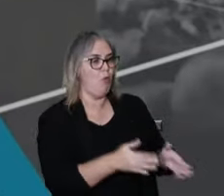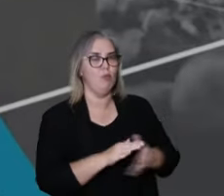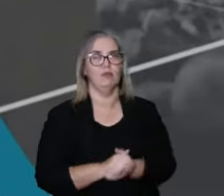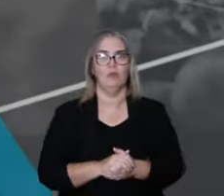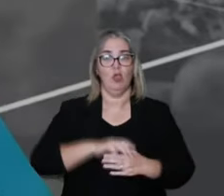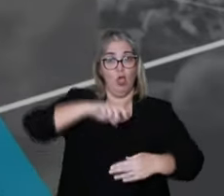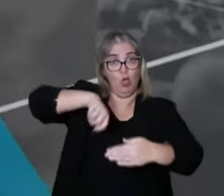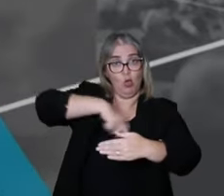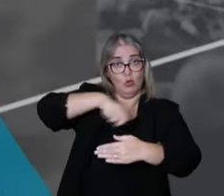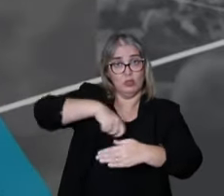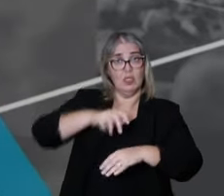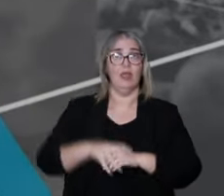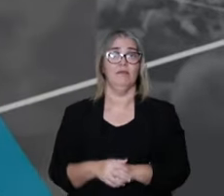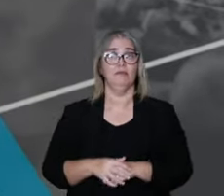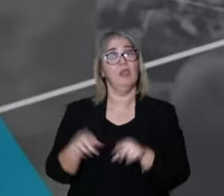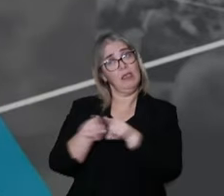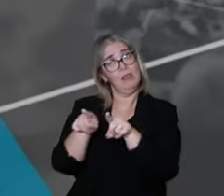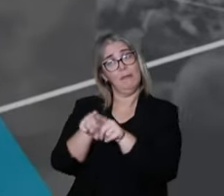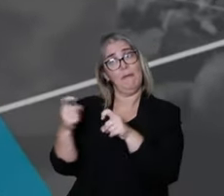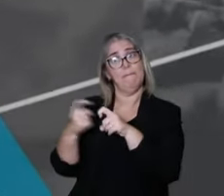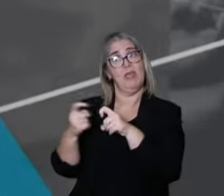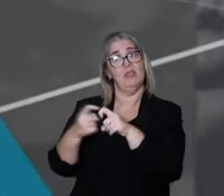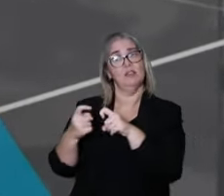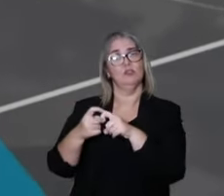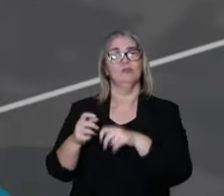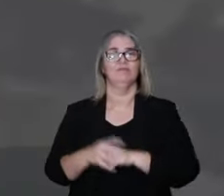cooking, and medicine.